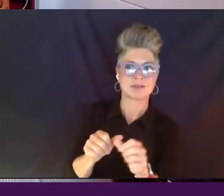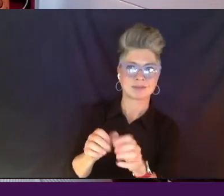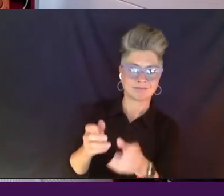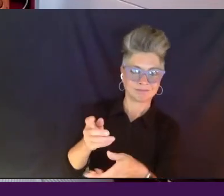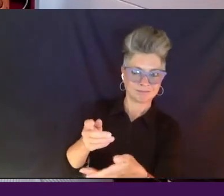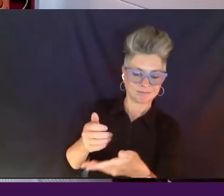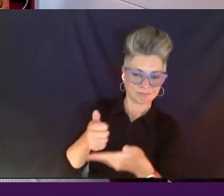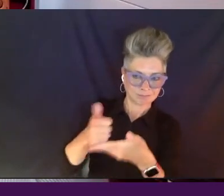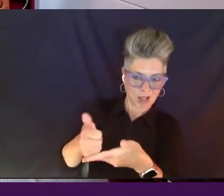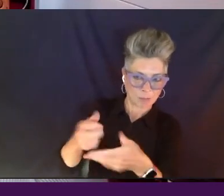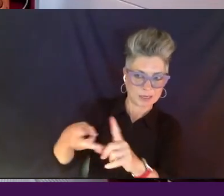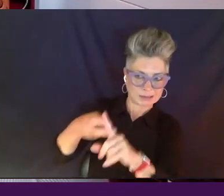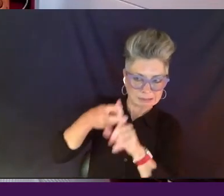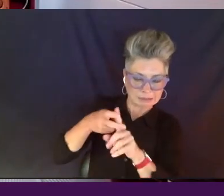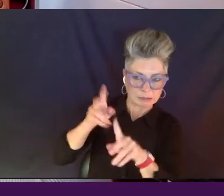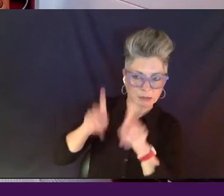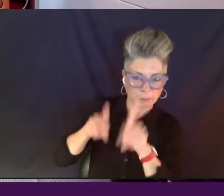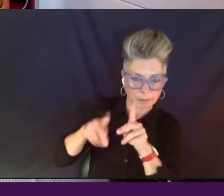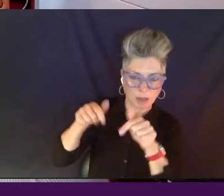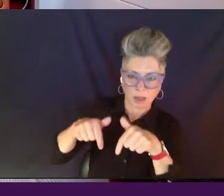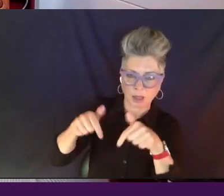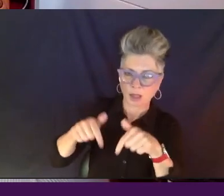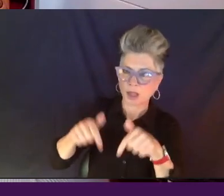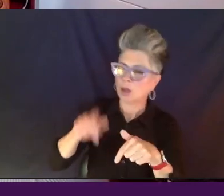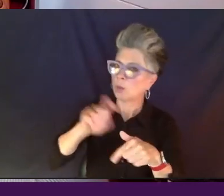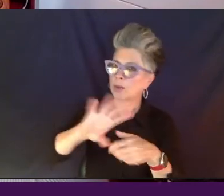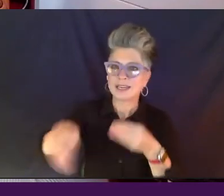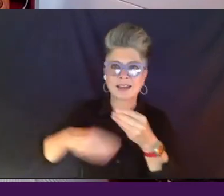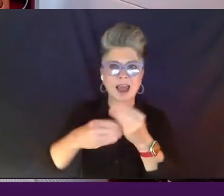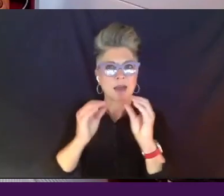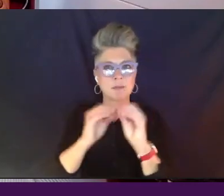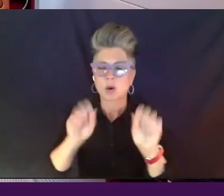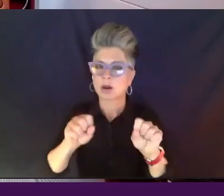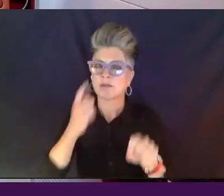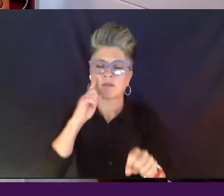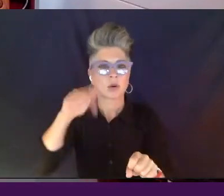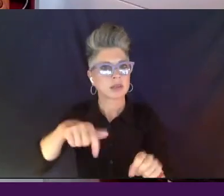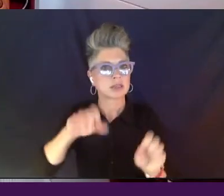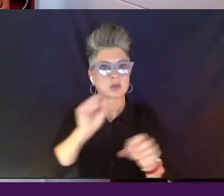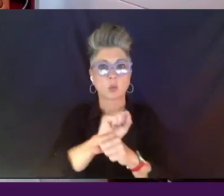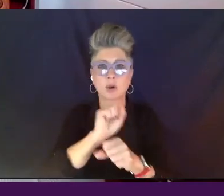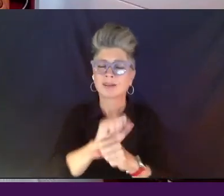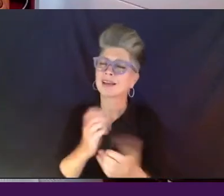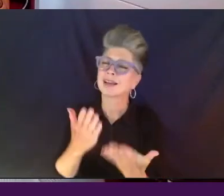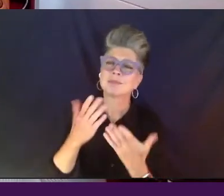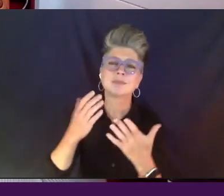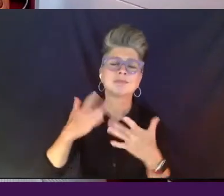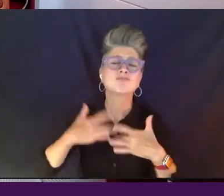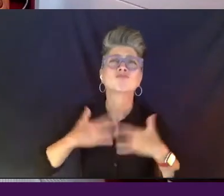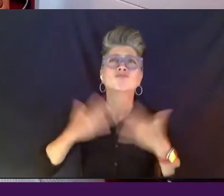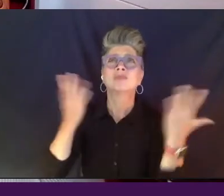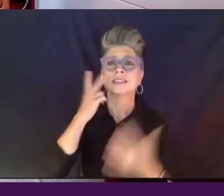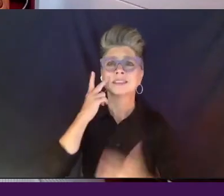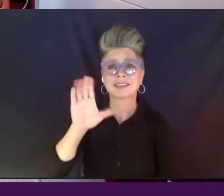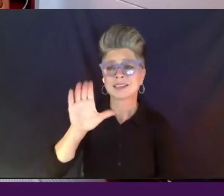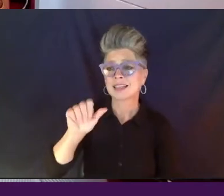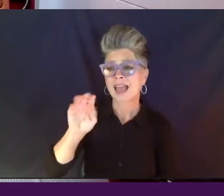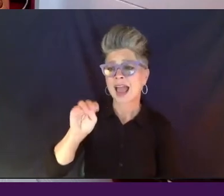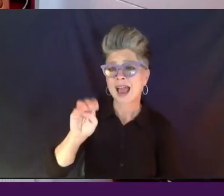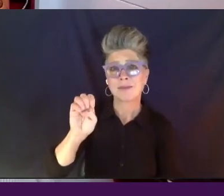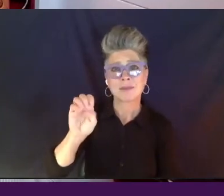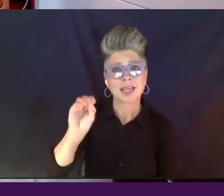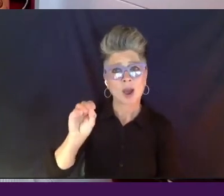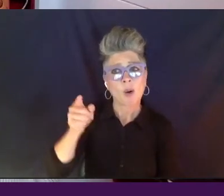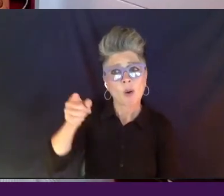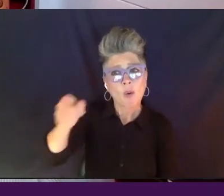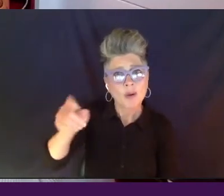we need to add more capacity for this work. And, you know, like, I'm so glad to see Cameo across me at WGBH and making another EP.